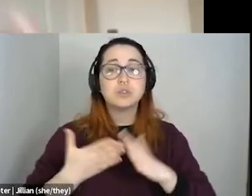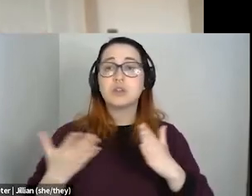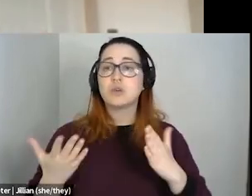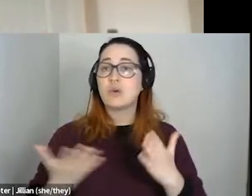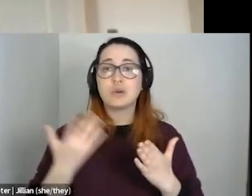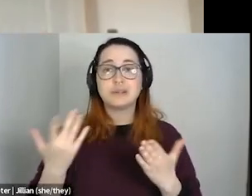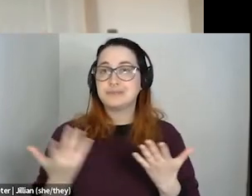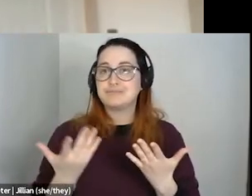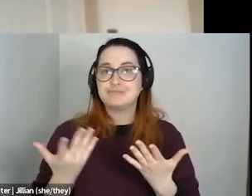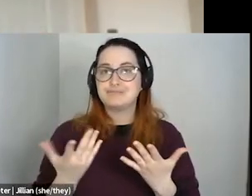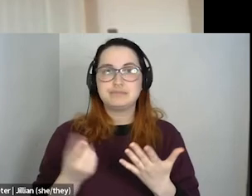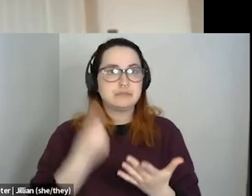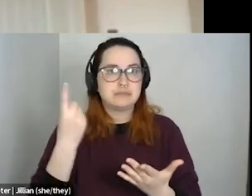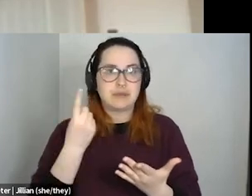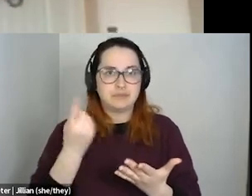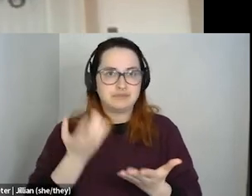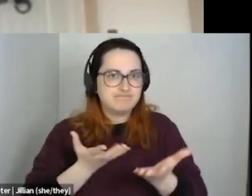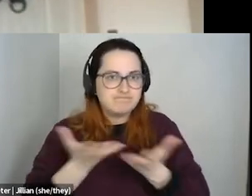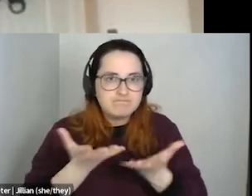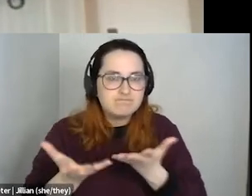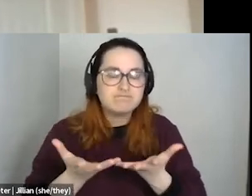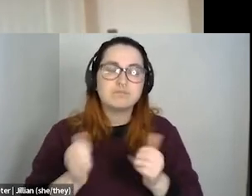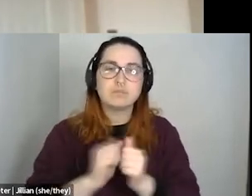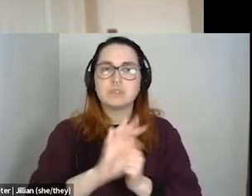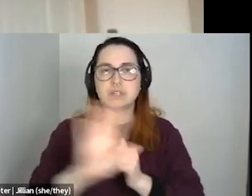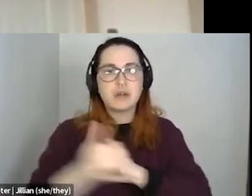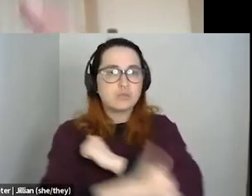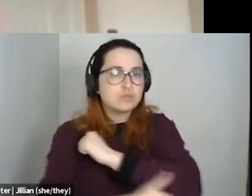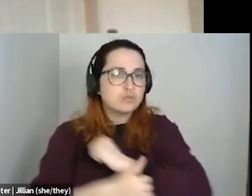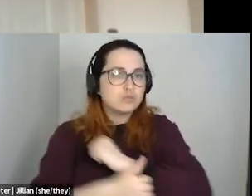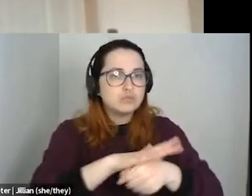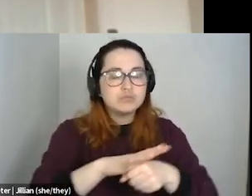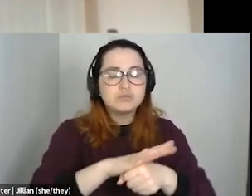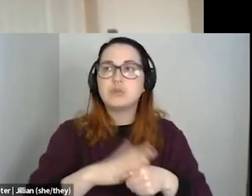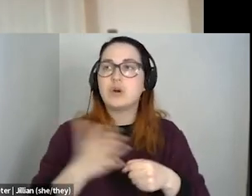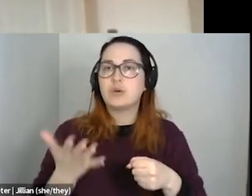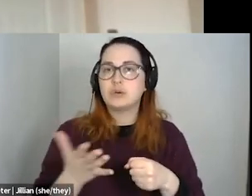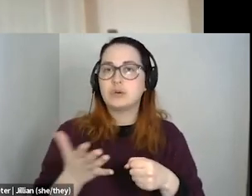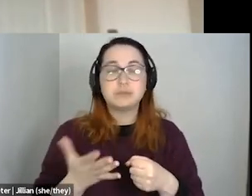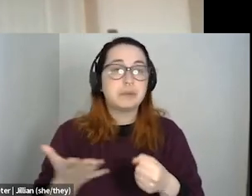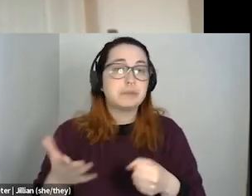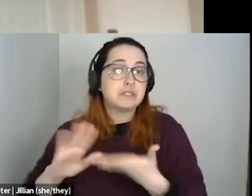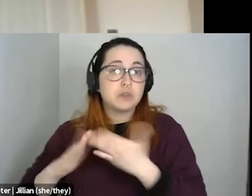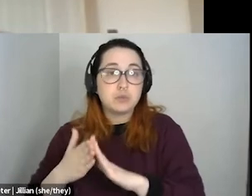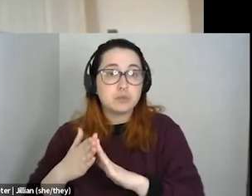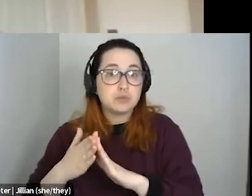something, some sort of engagement, um, in their own rural communities or even like communities of color around, like, because those are also